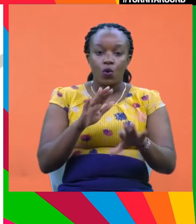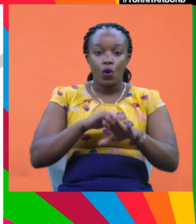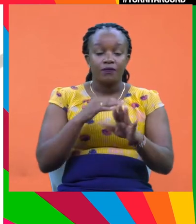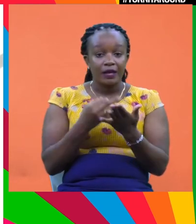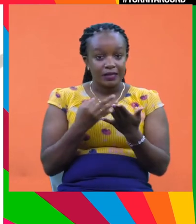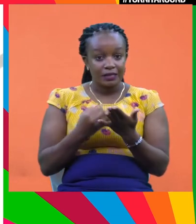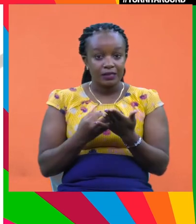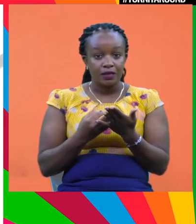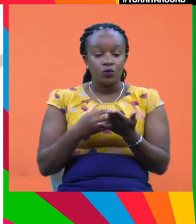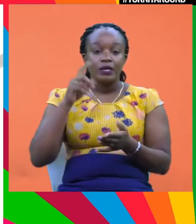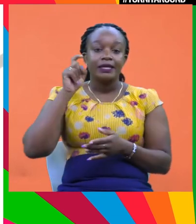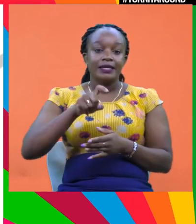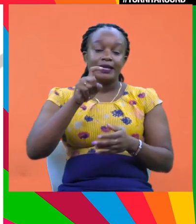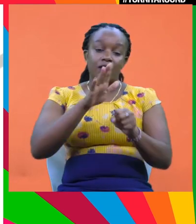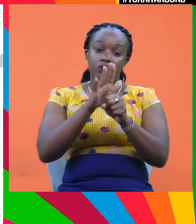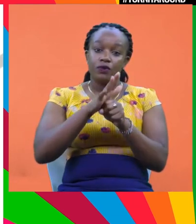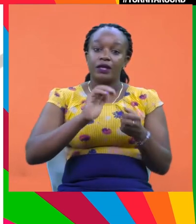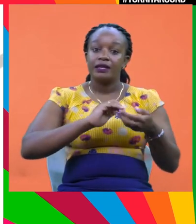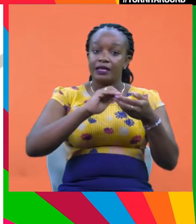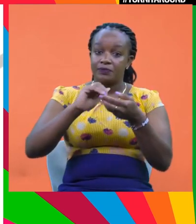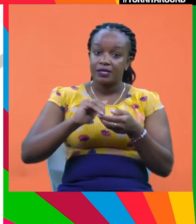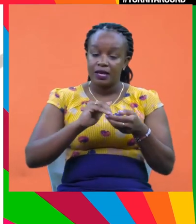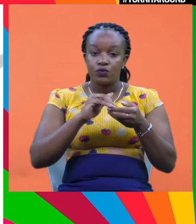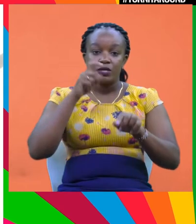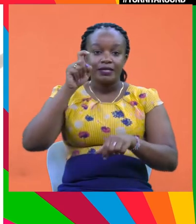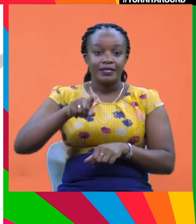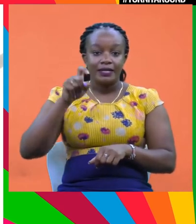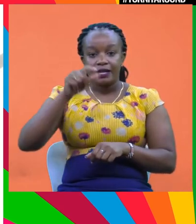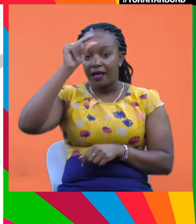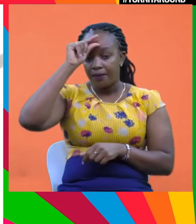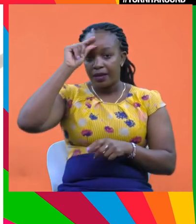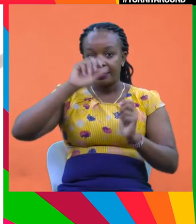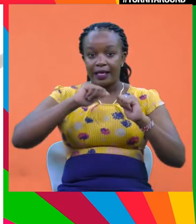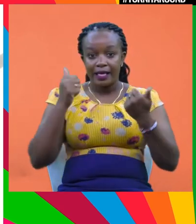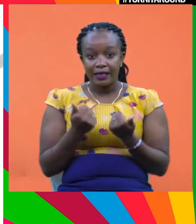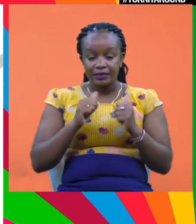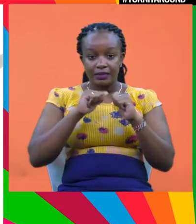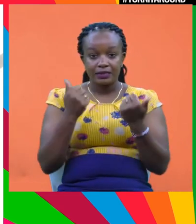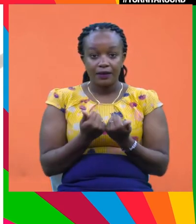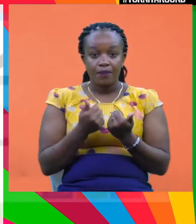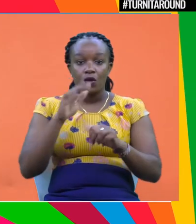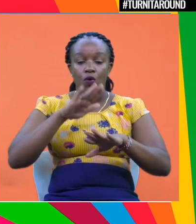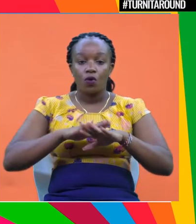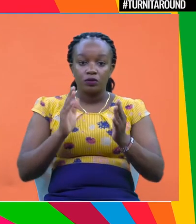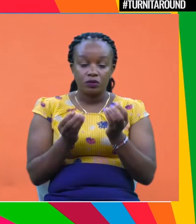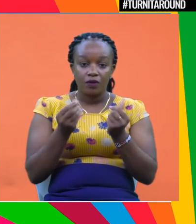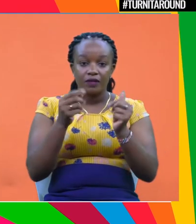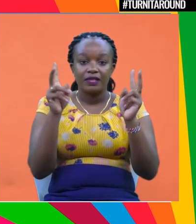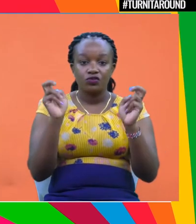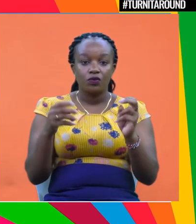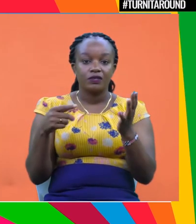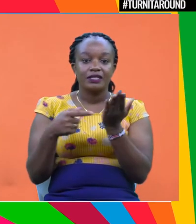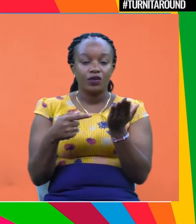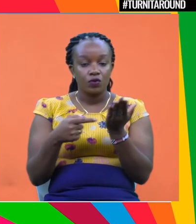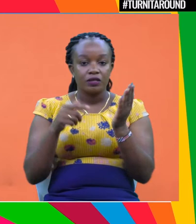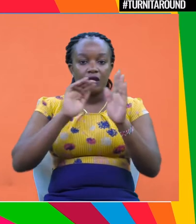So we definitely need their engagement. And we also need government's engagement to write because in fueling technology and technology